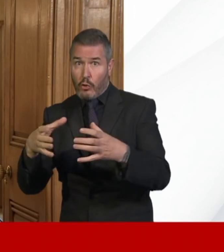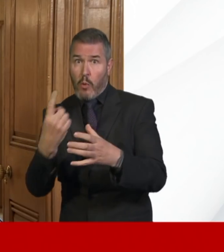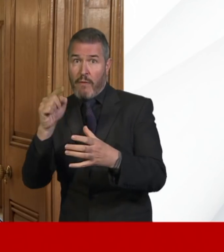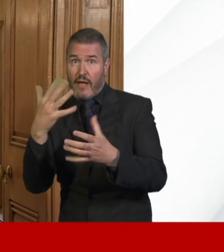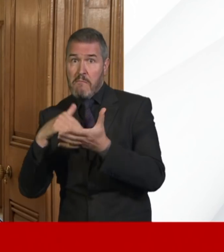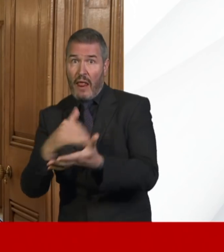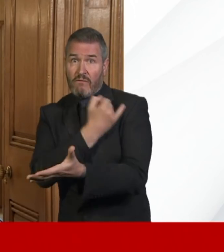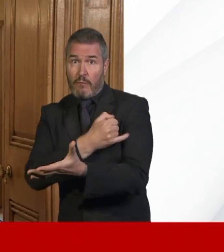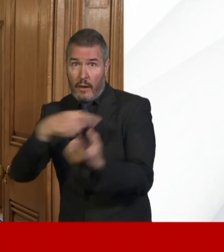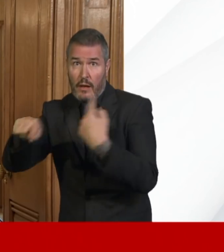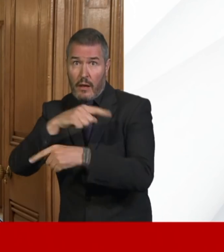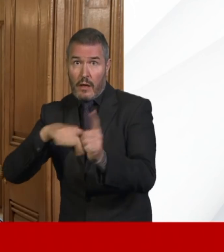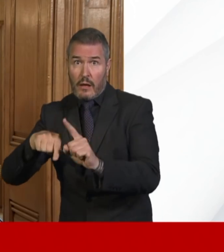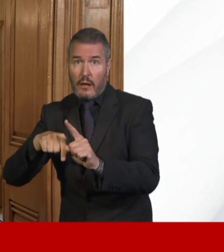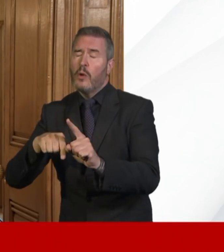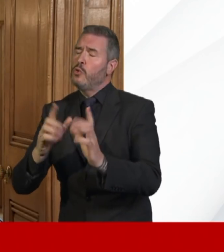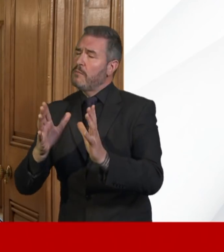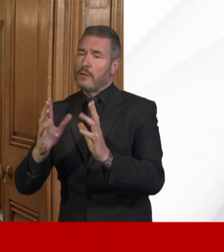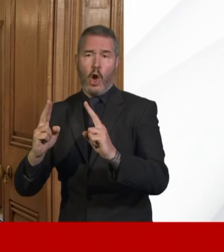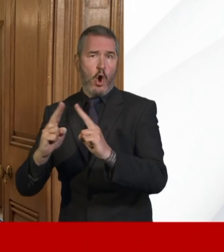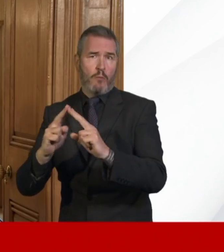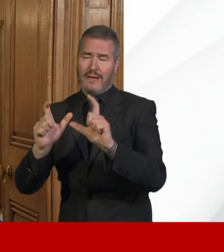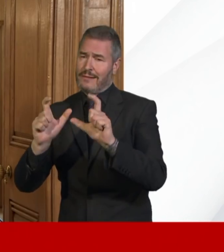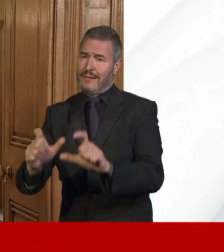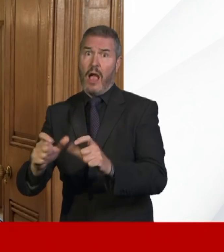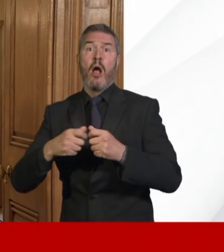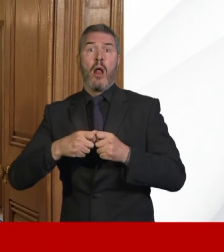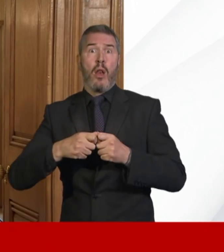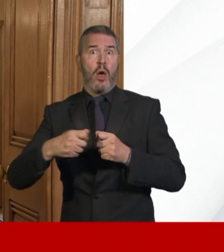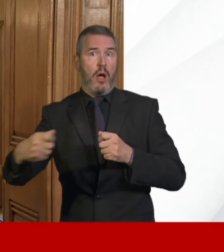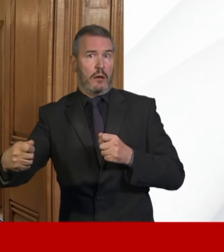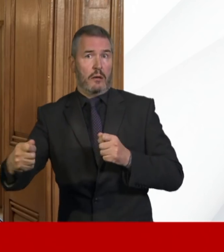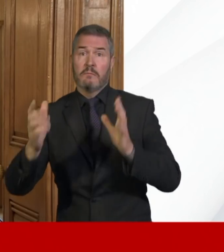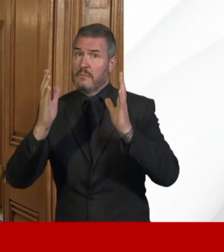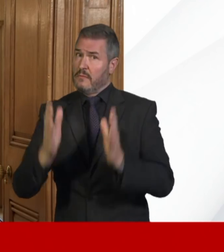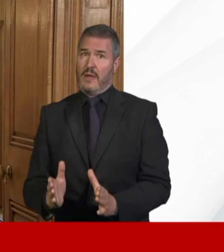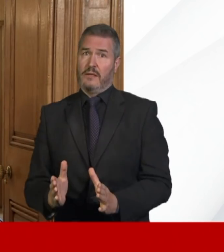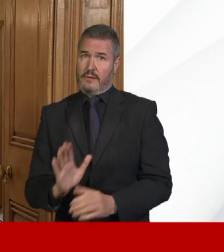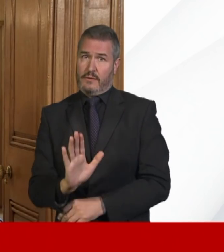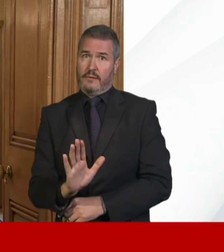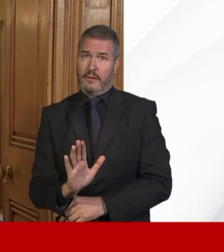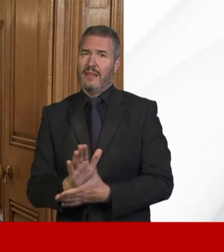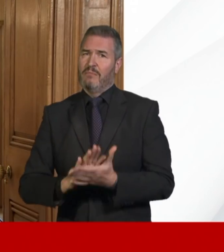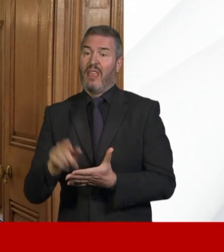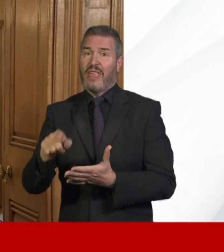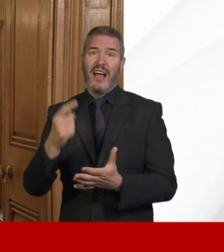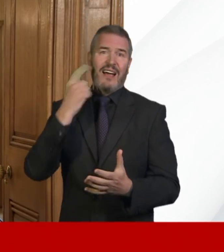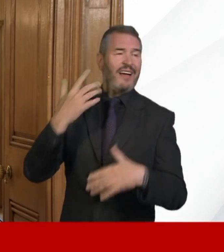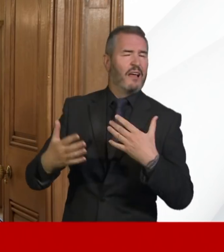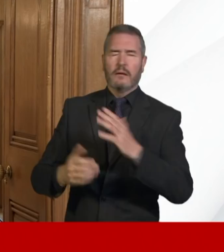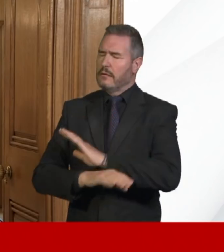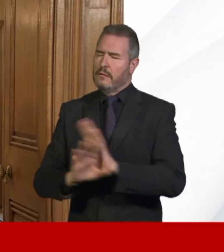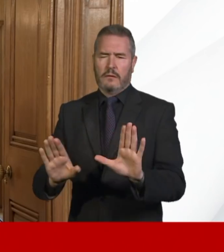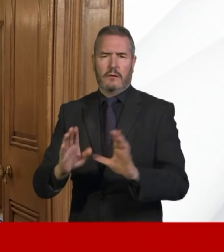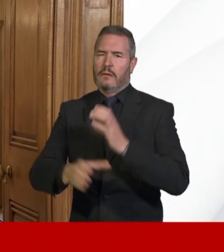while you will now have to be at home for a prolonged period of time, and that will be difficult, I want